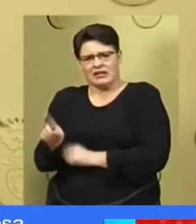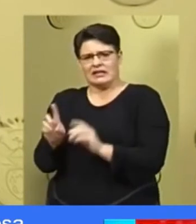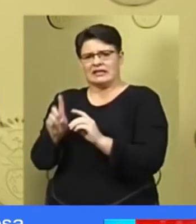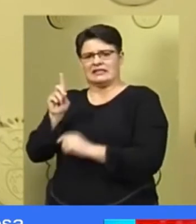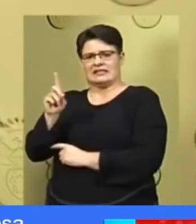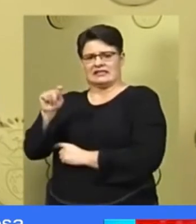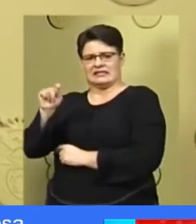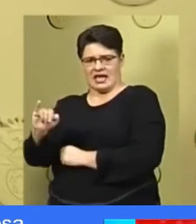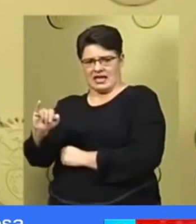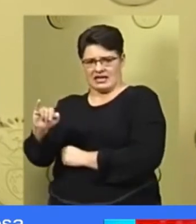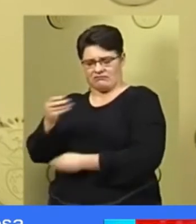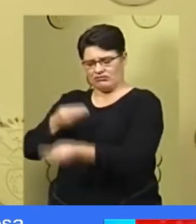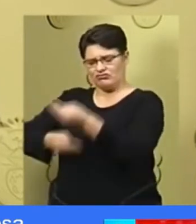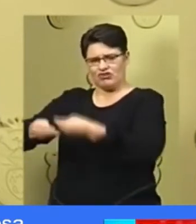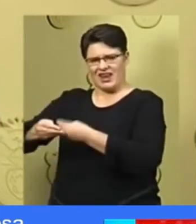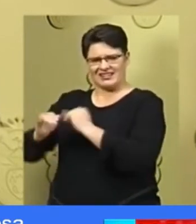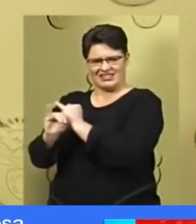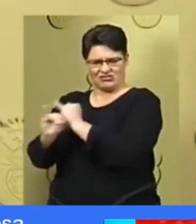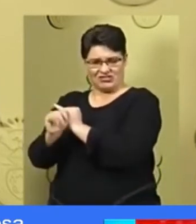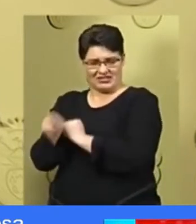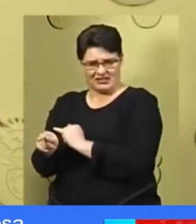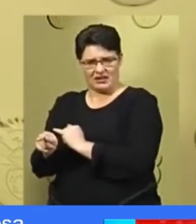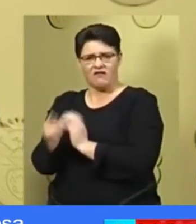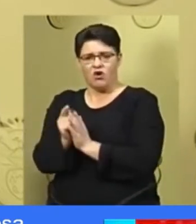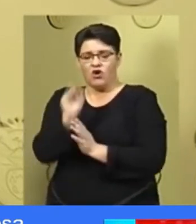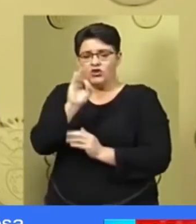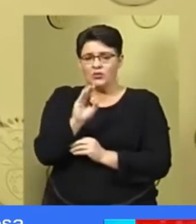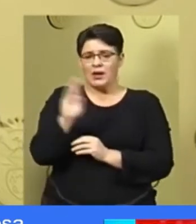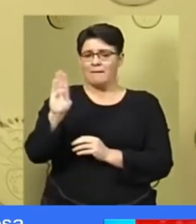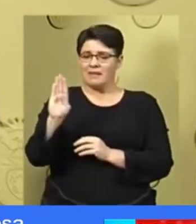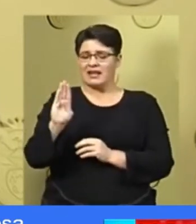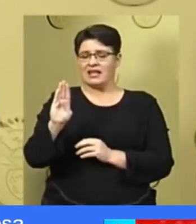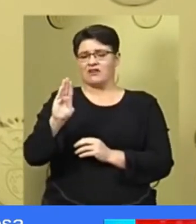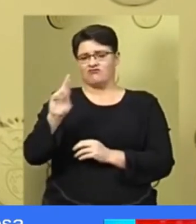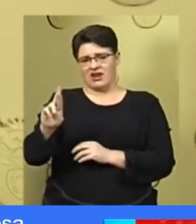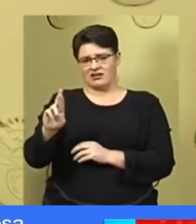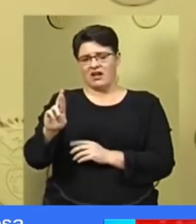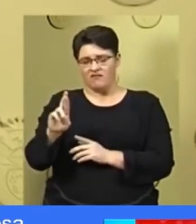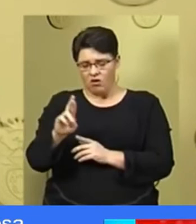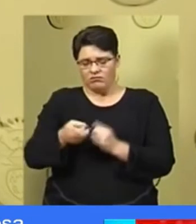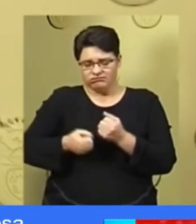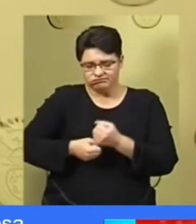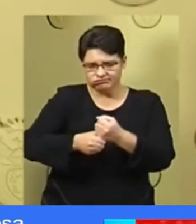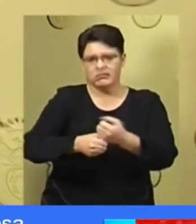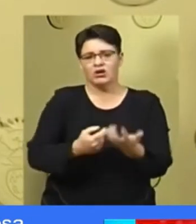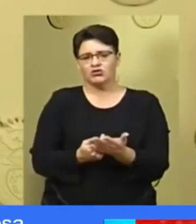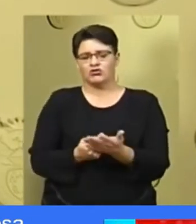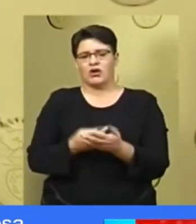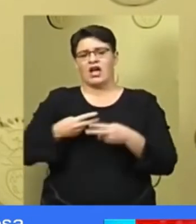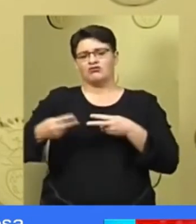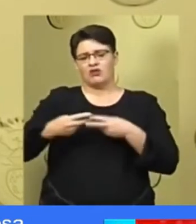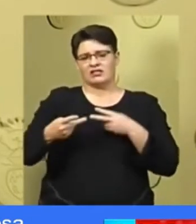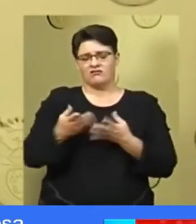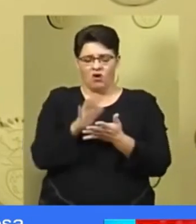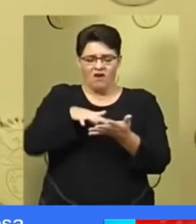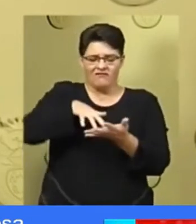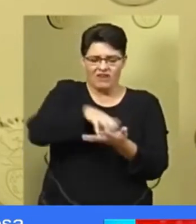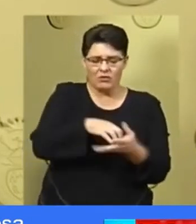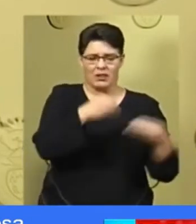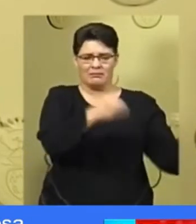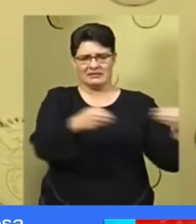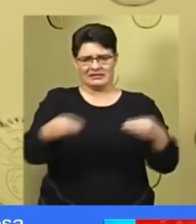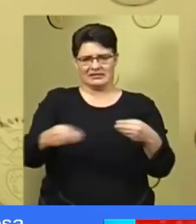of more than 3 billion rand for industrial funding to address the situation of vulnerable